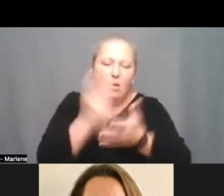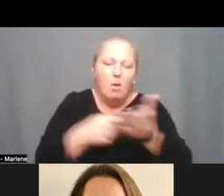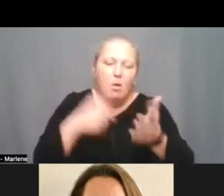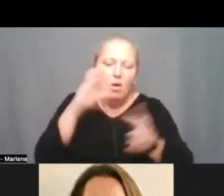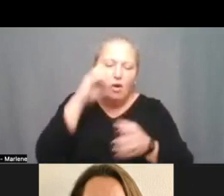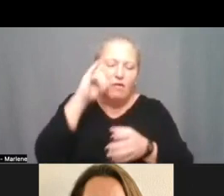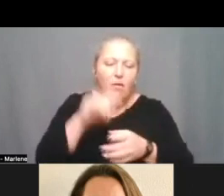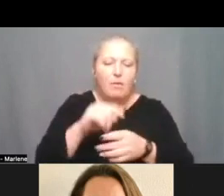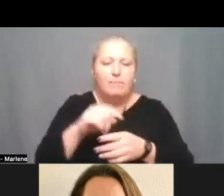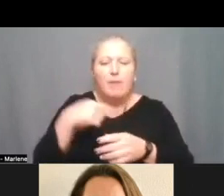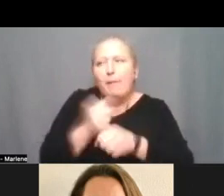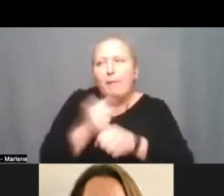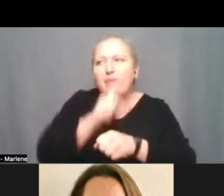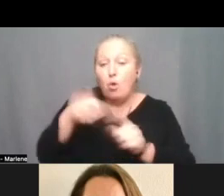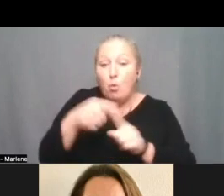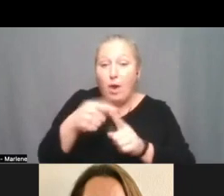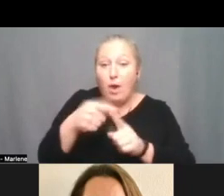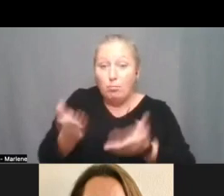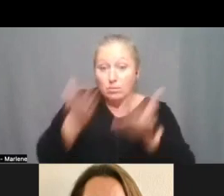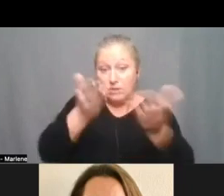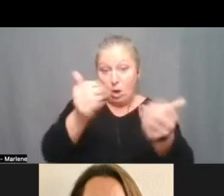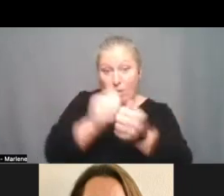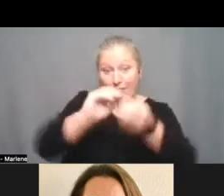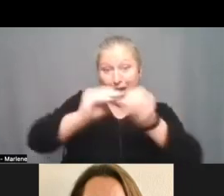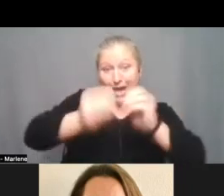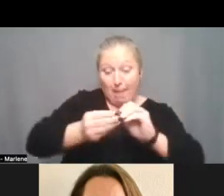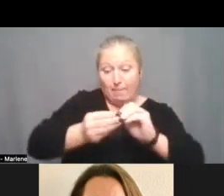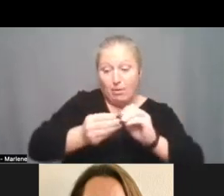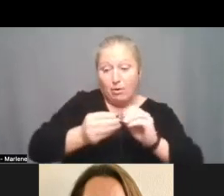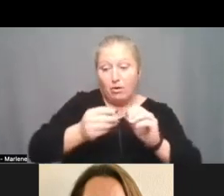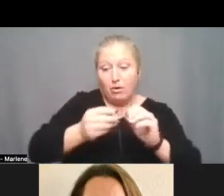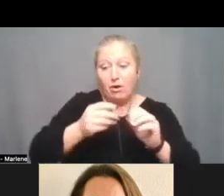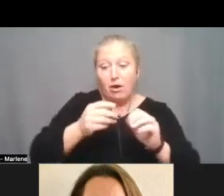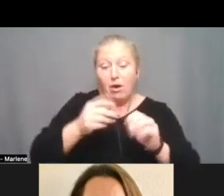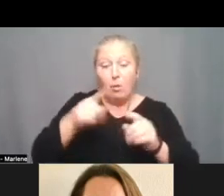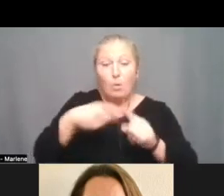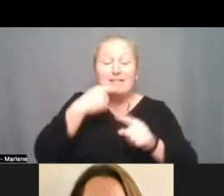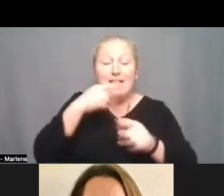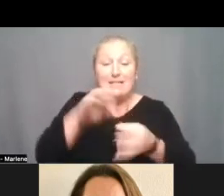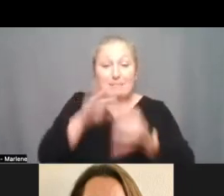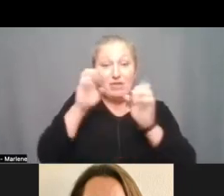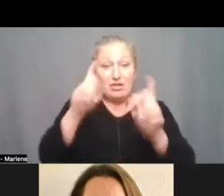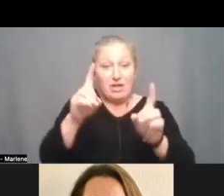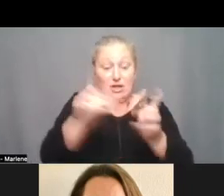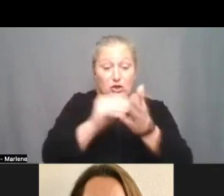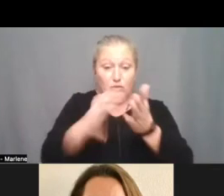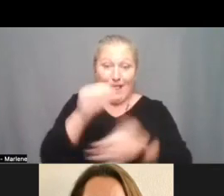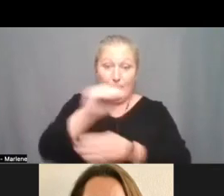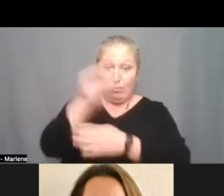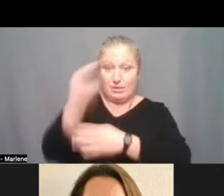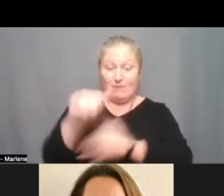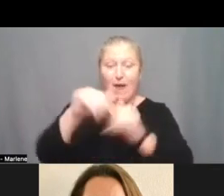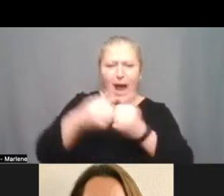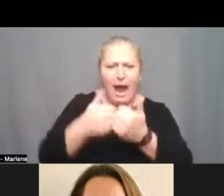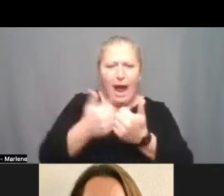sure that you know when we're presented with the number of you know when we say you know special education students and the percentage of how well they're doing